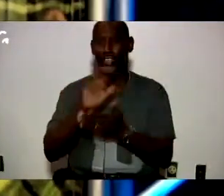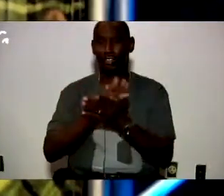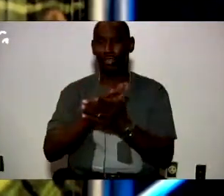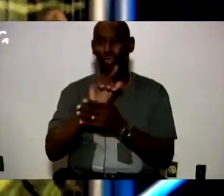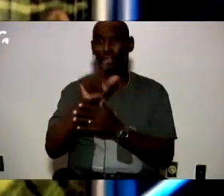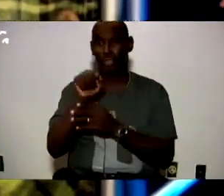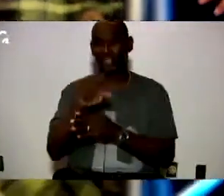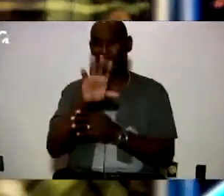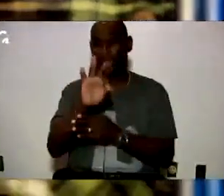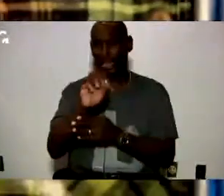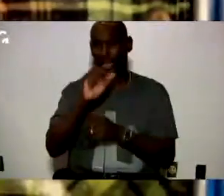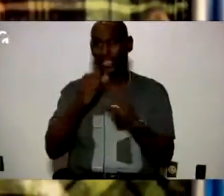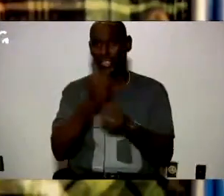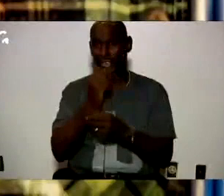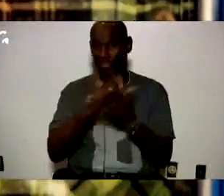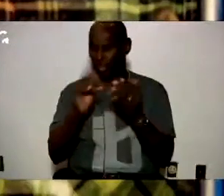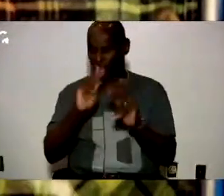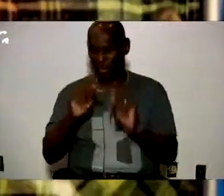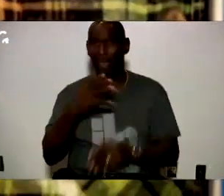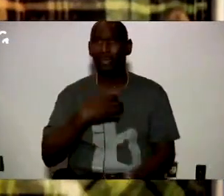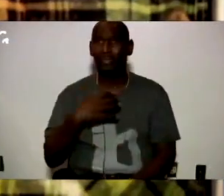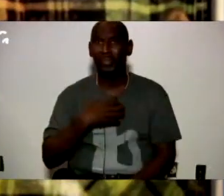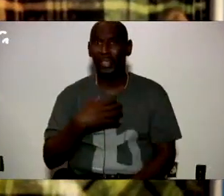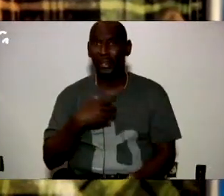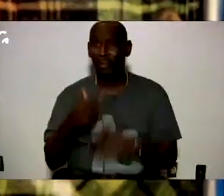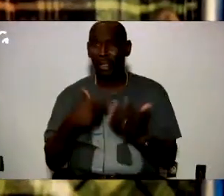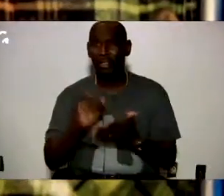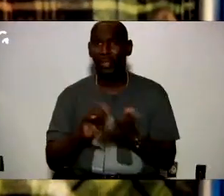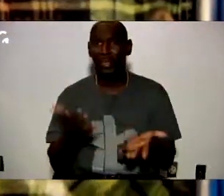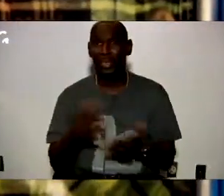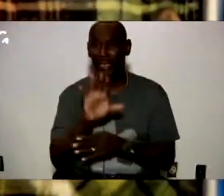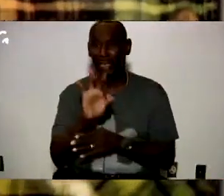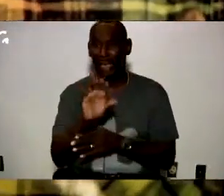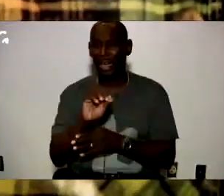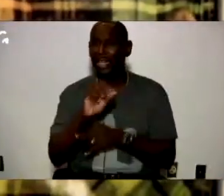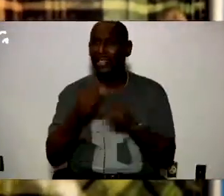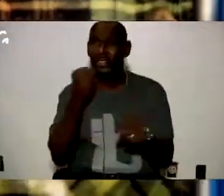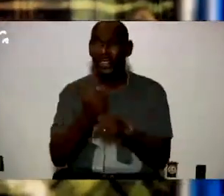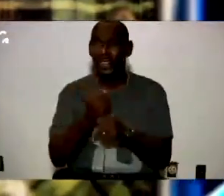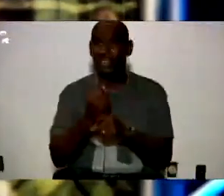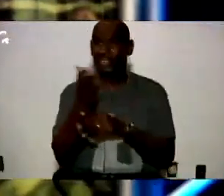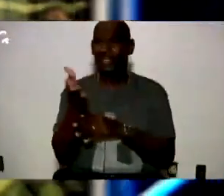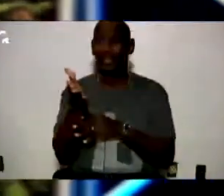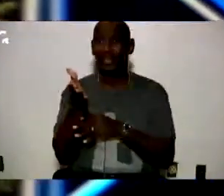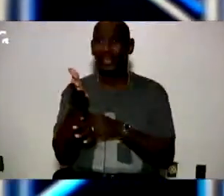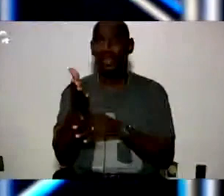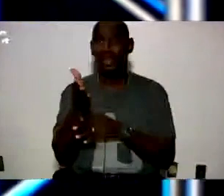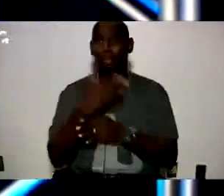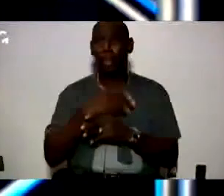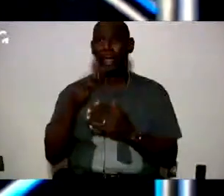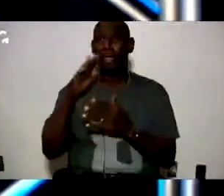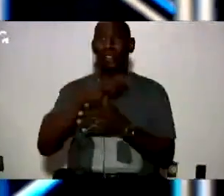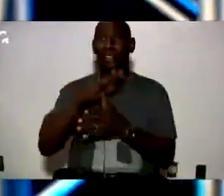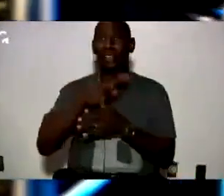for 90 years and some people are complaining about the old billing they got right now 90 years so my senior year I'm